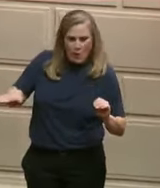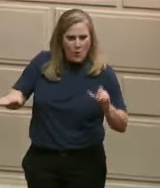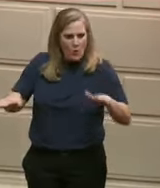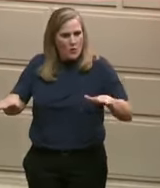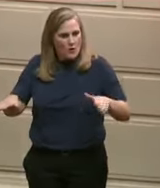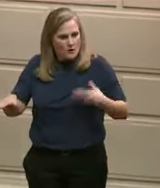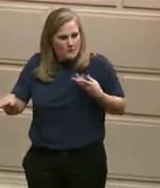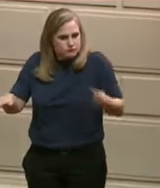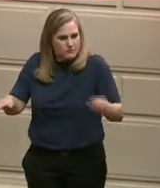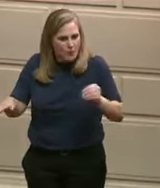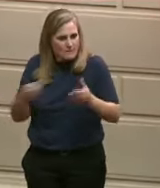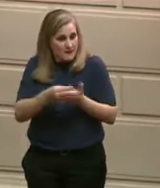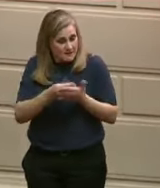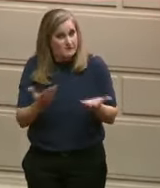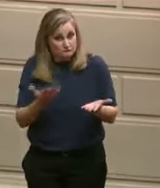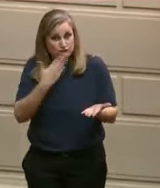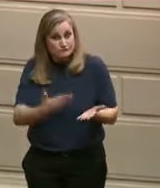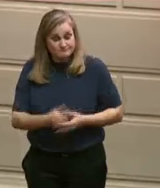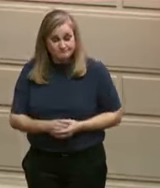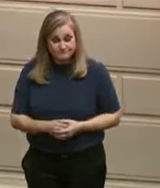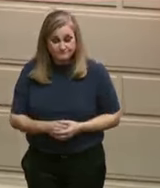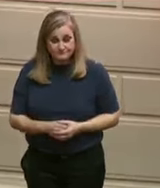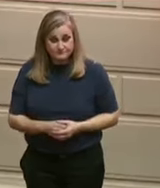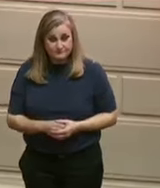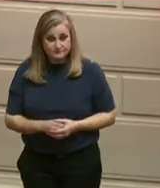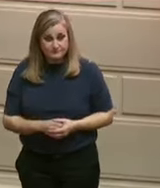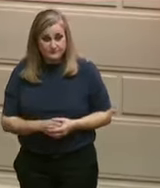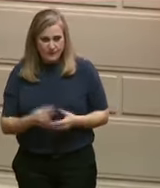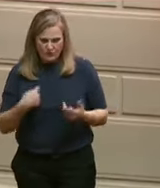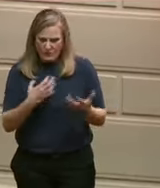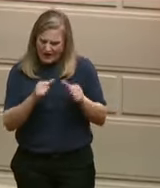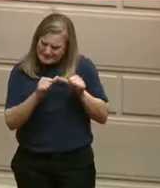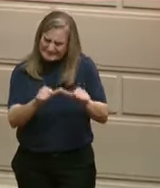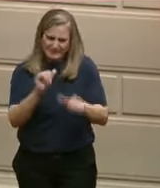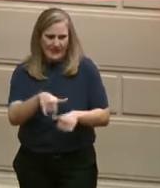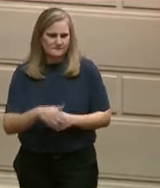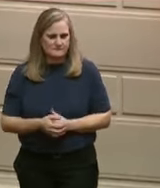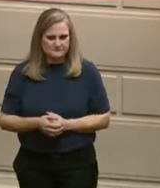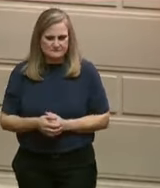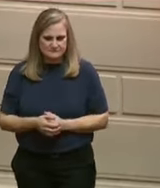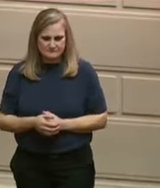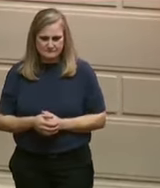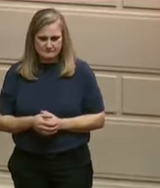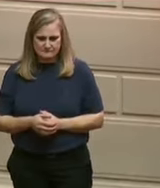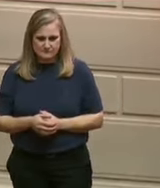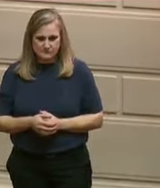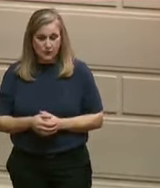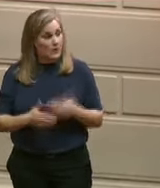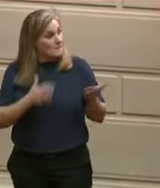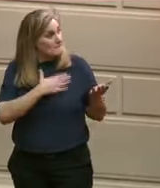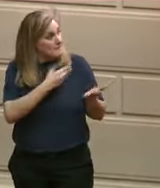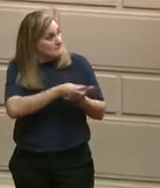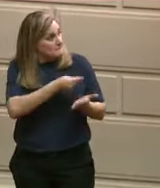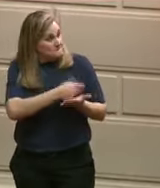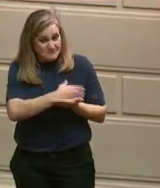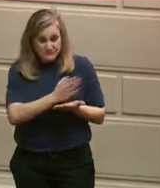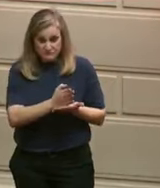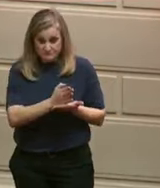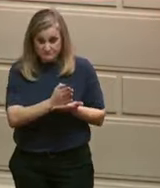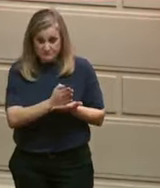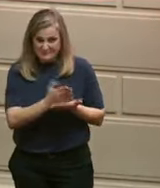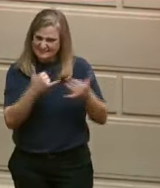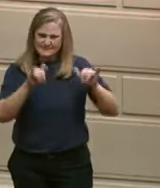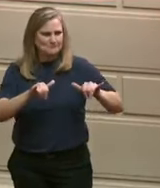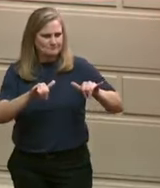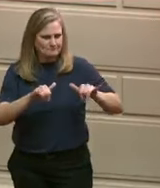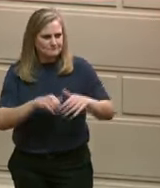And we're not stopping there. The budget I'll send to the General Assembly this week will keep that progress going. I